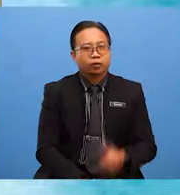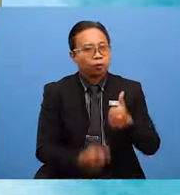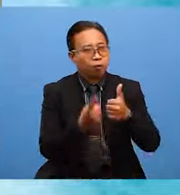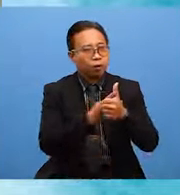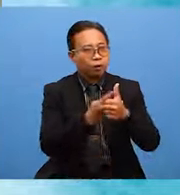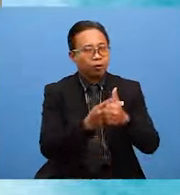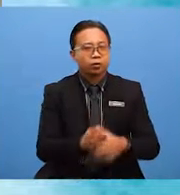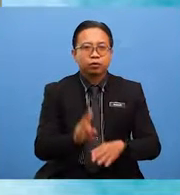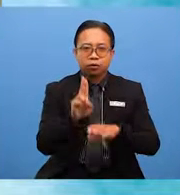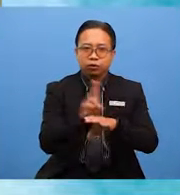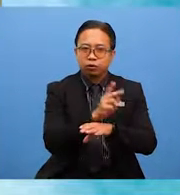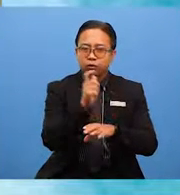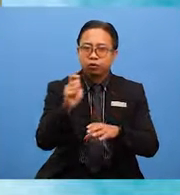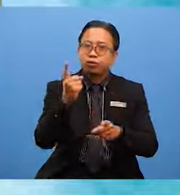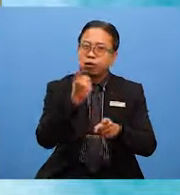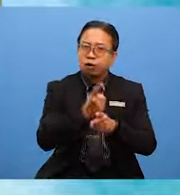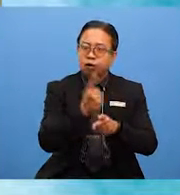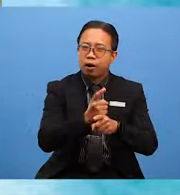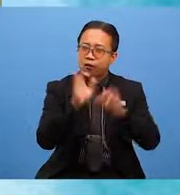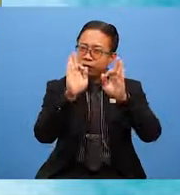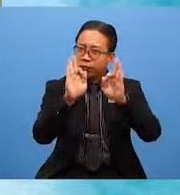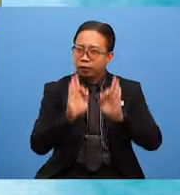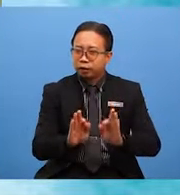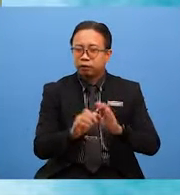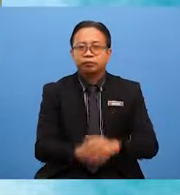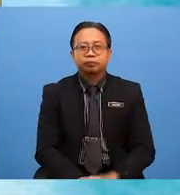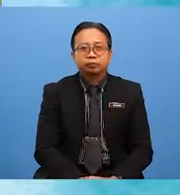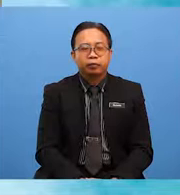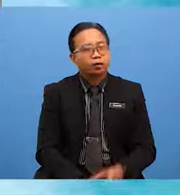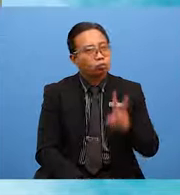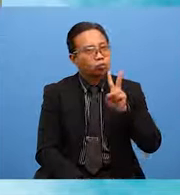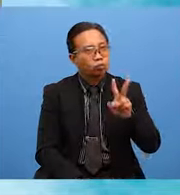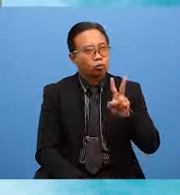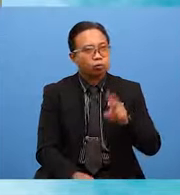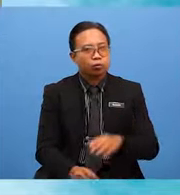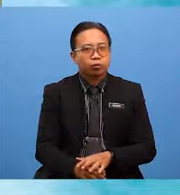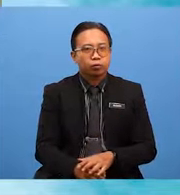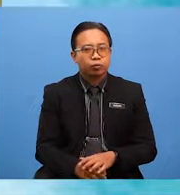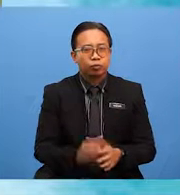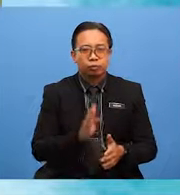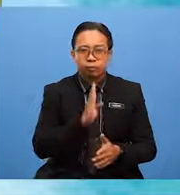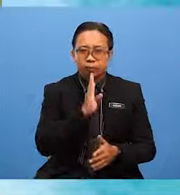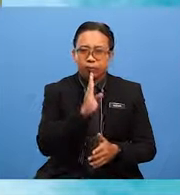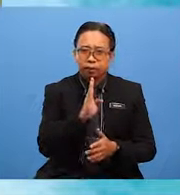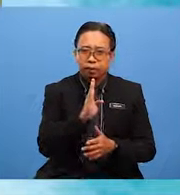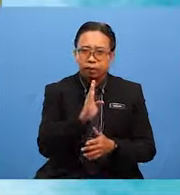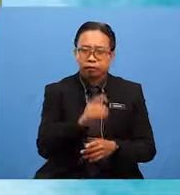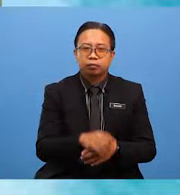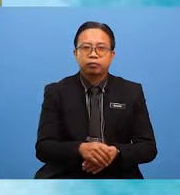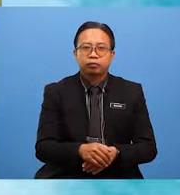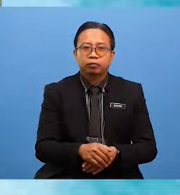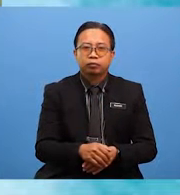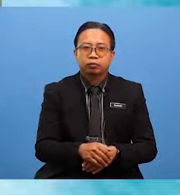1. Use the right format. 2. Be precise. 3.